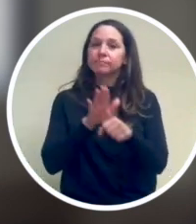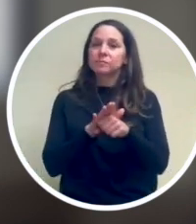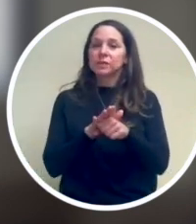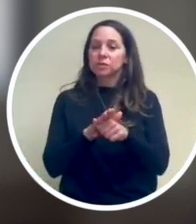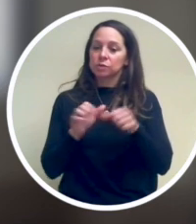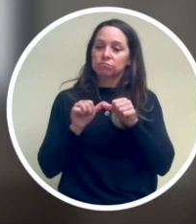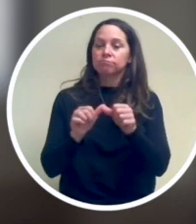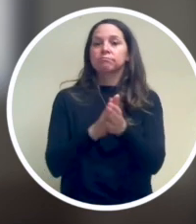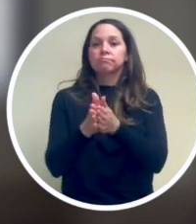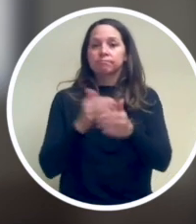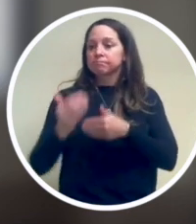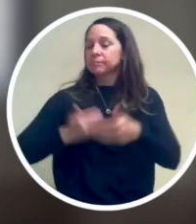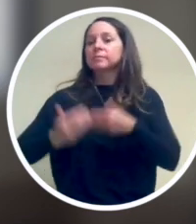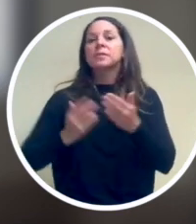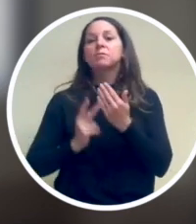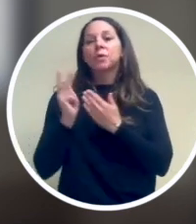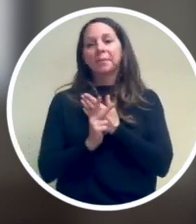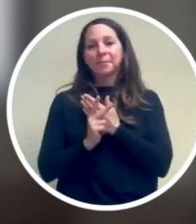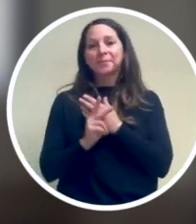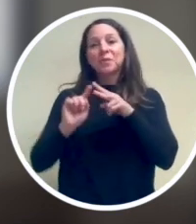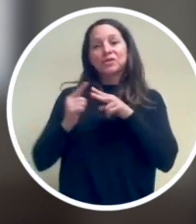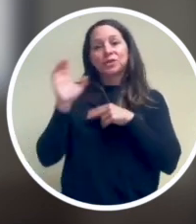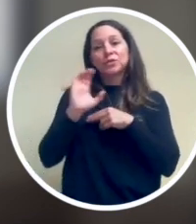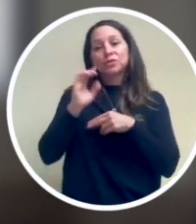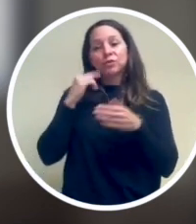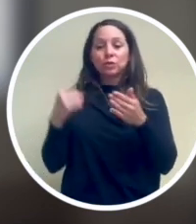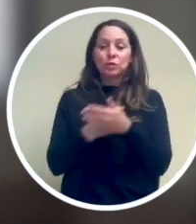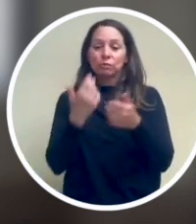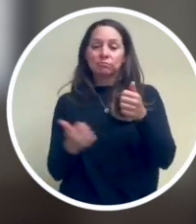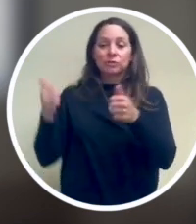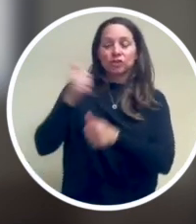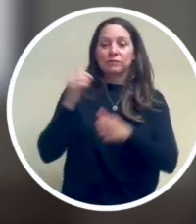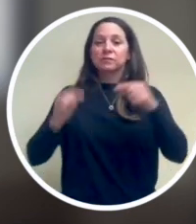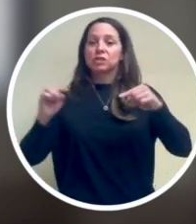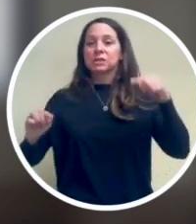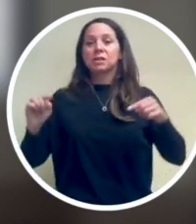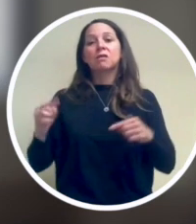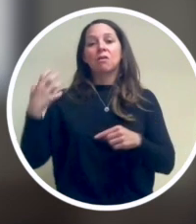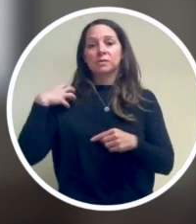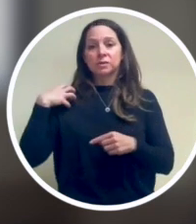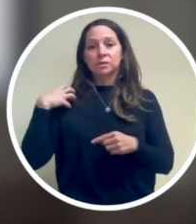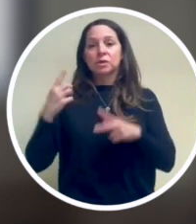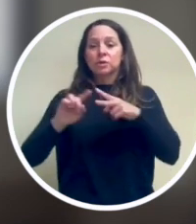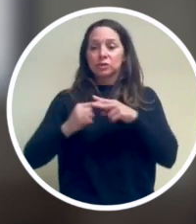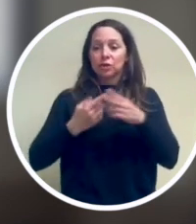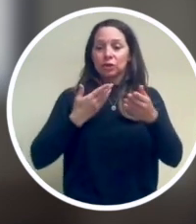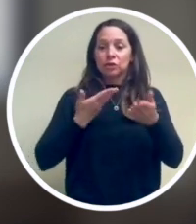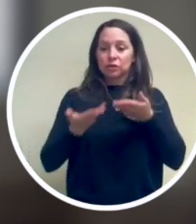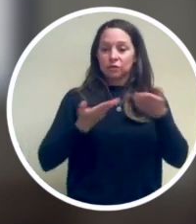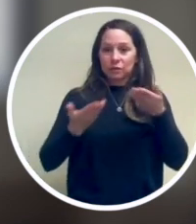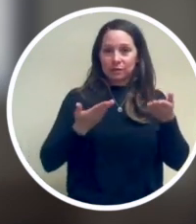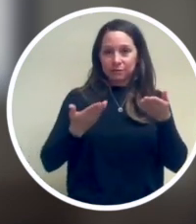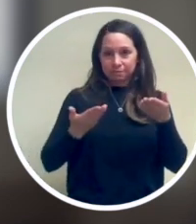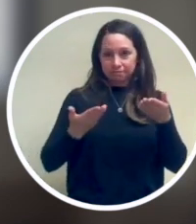We're committed to keeping the momentum of this program going, and so while we begin our search for a new Chief Diversity Officer, we've engaged